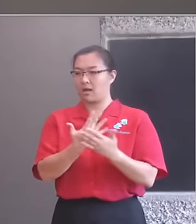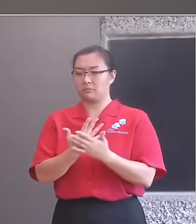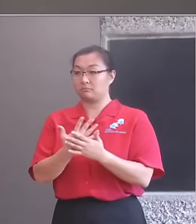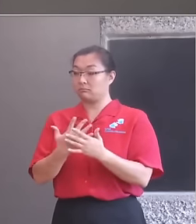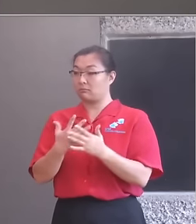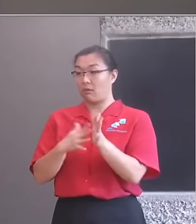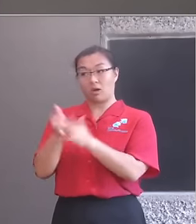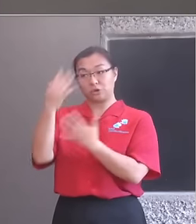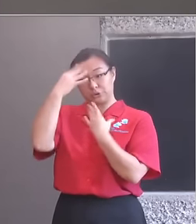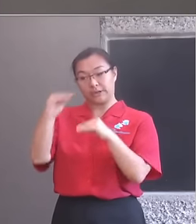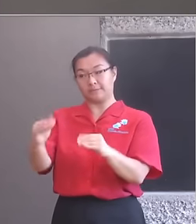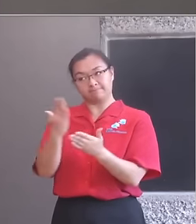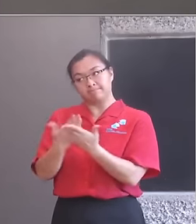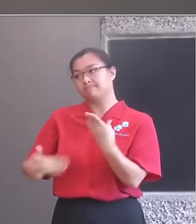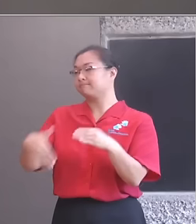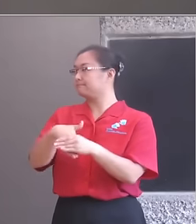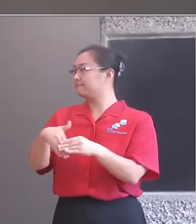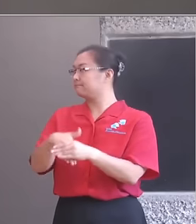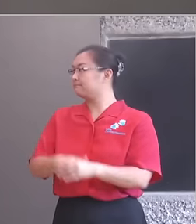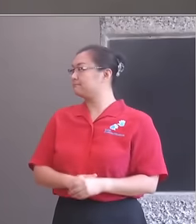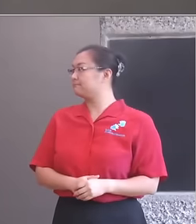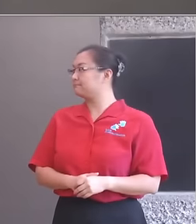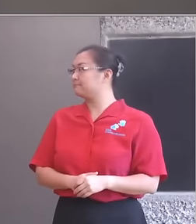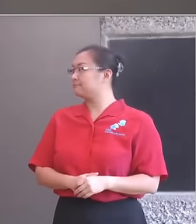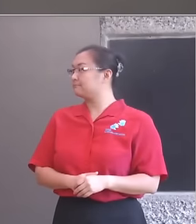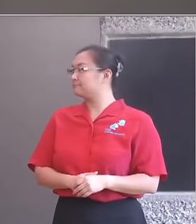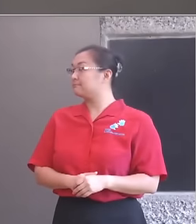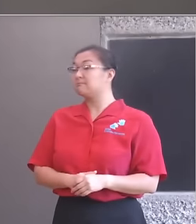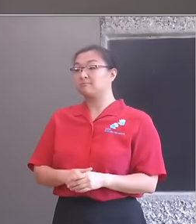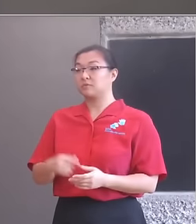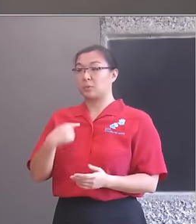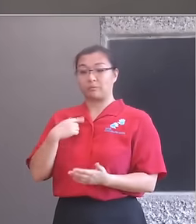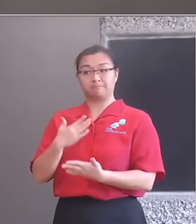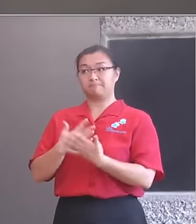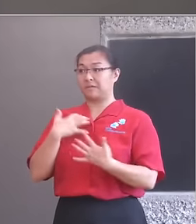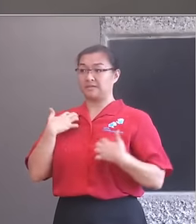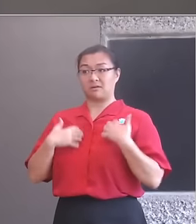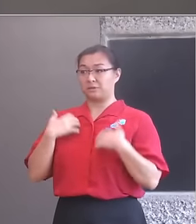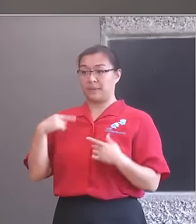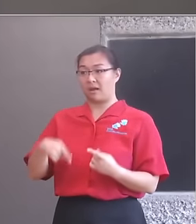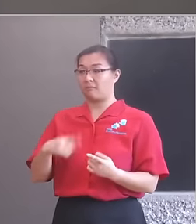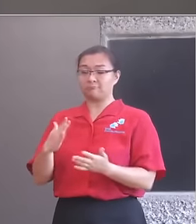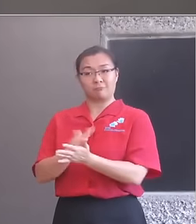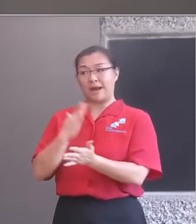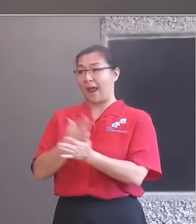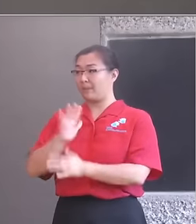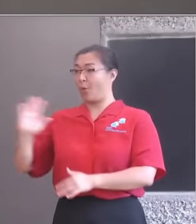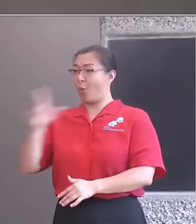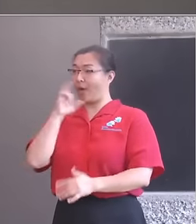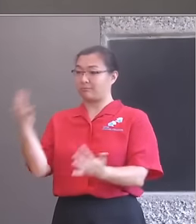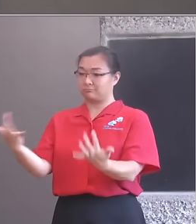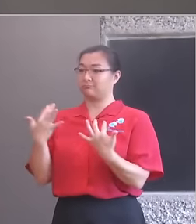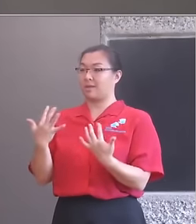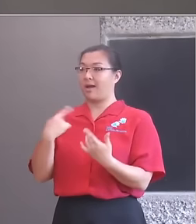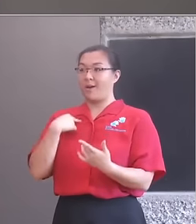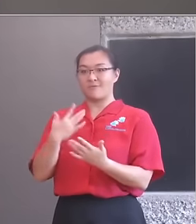access to the arts and heritage. So I'm very excited to be here, thrilled that all of you could come. And I look forward to hearing what